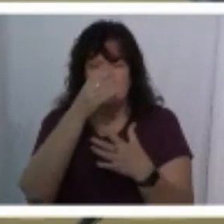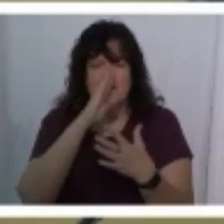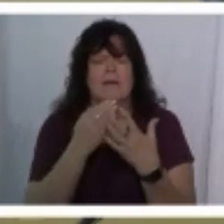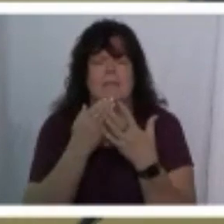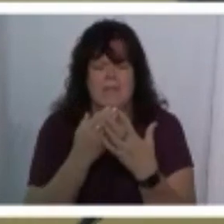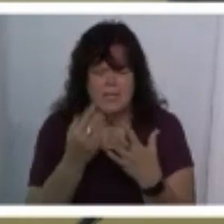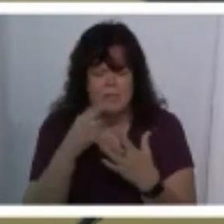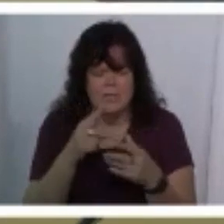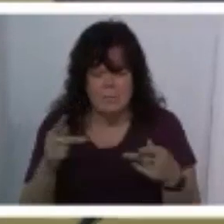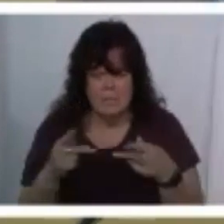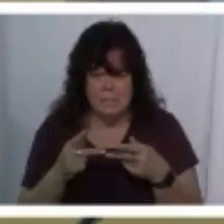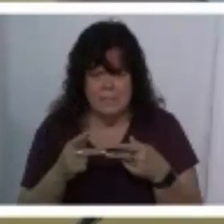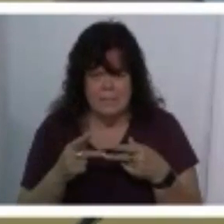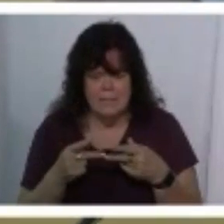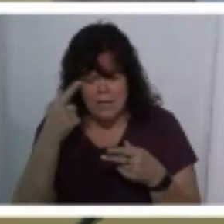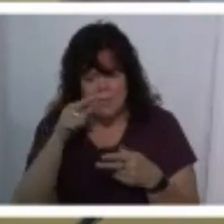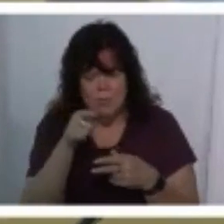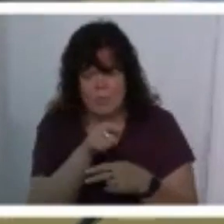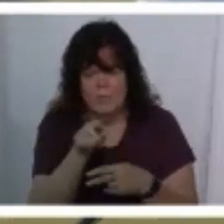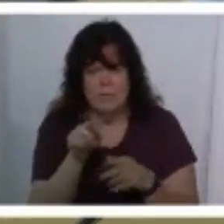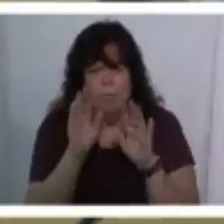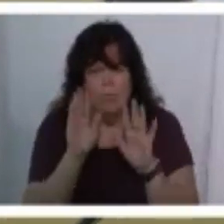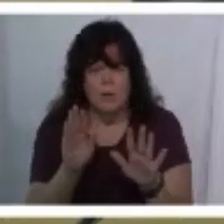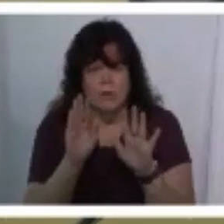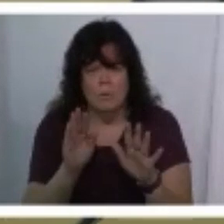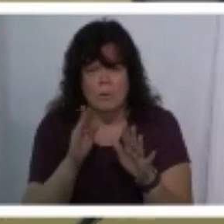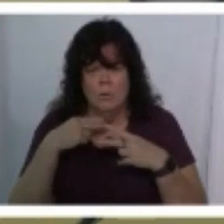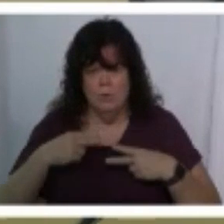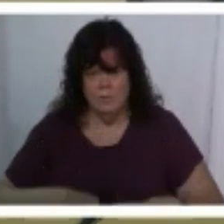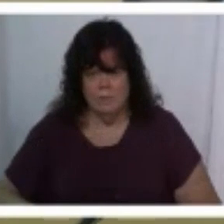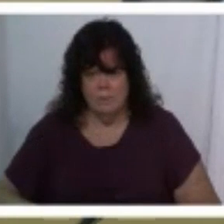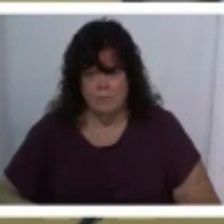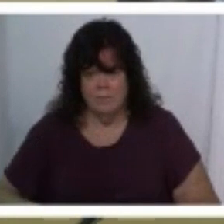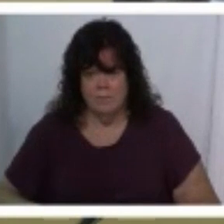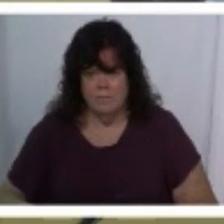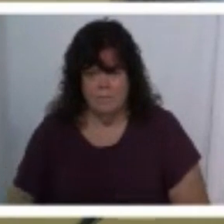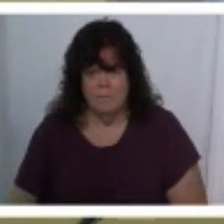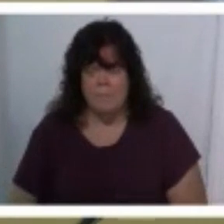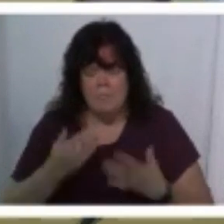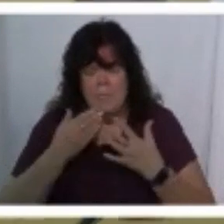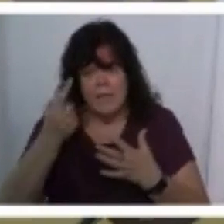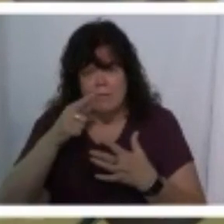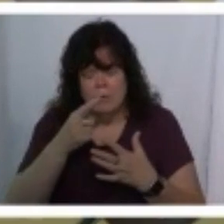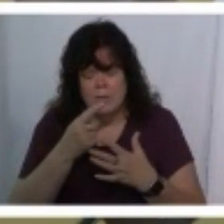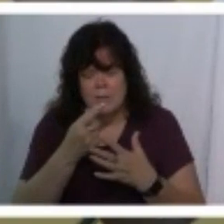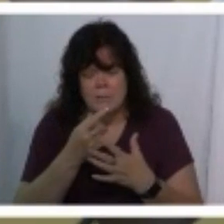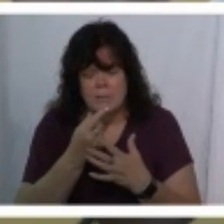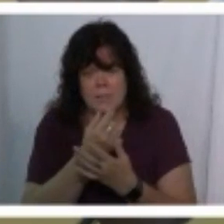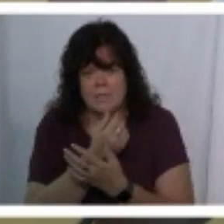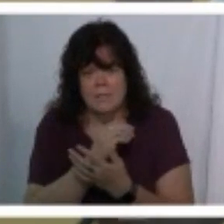for this place and thank you for these wonderful human beings thank you for the sacred we